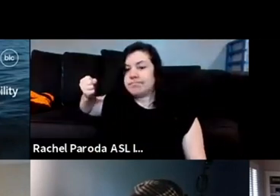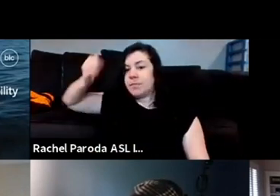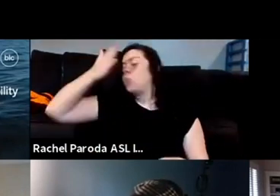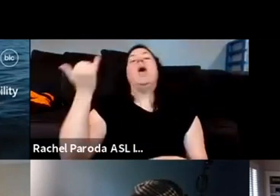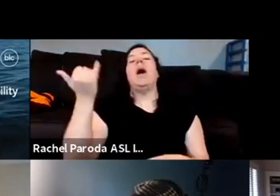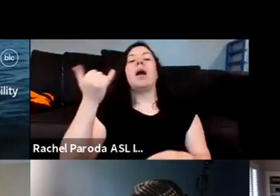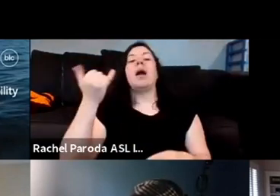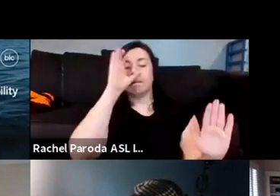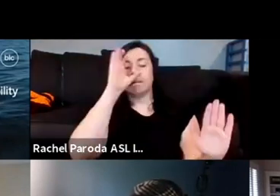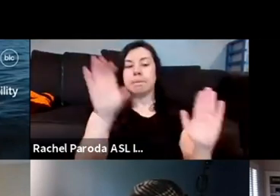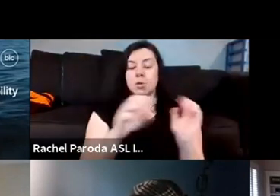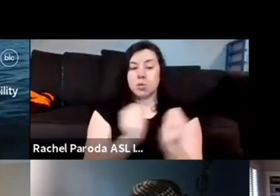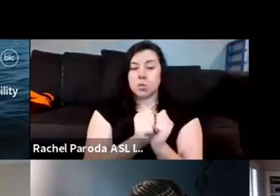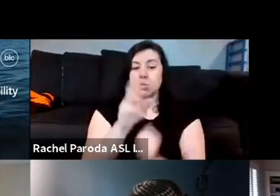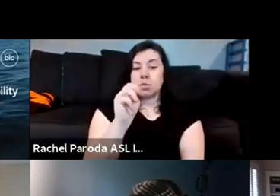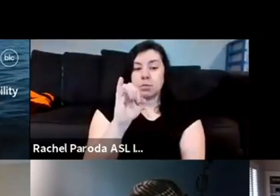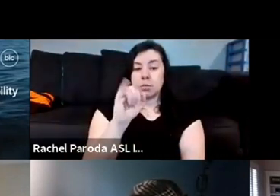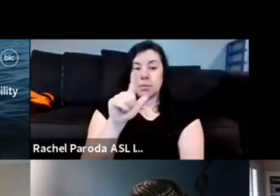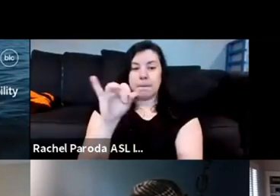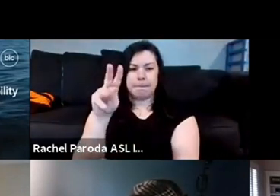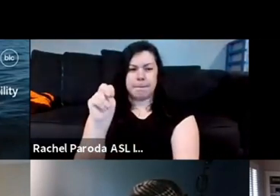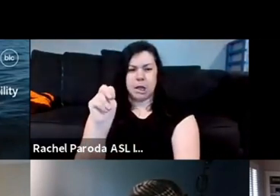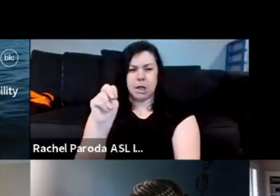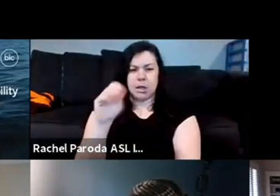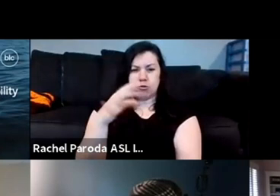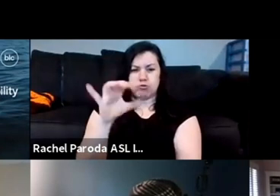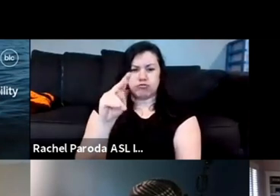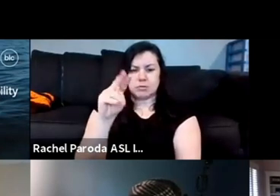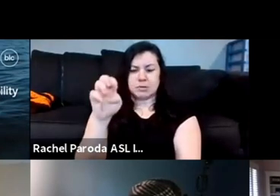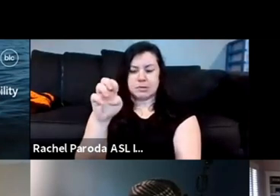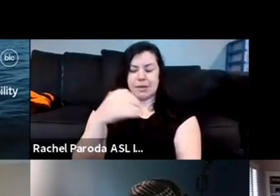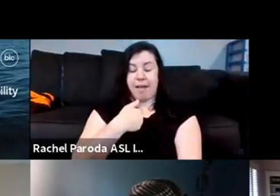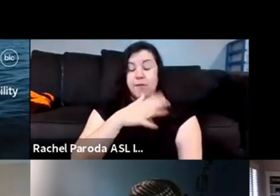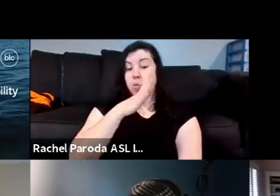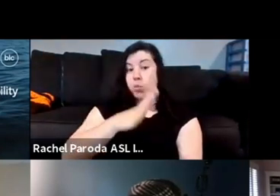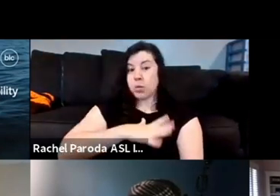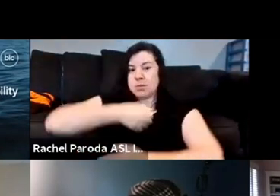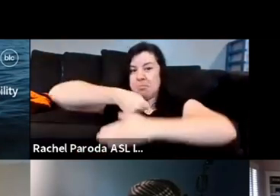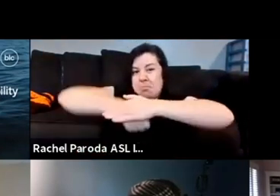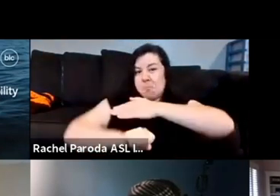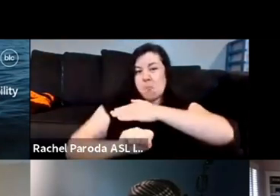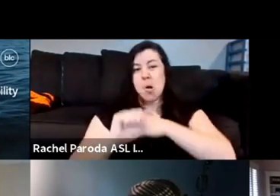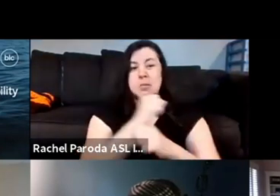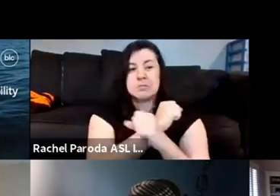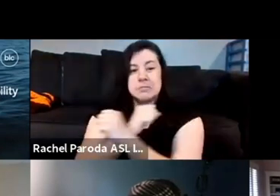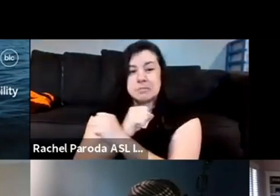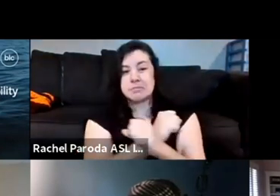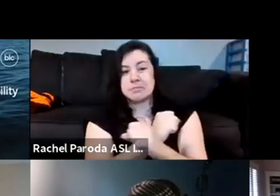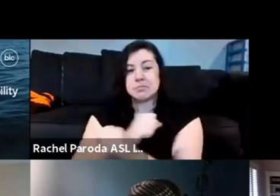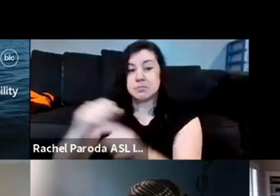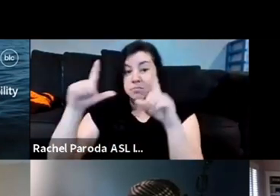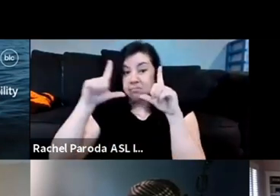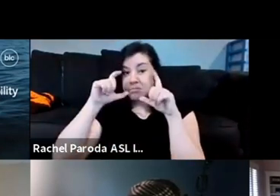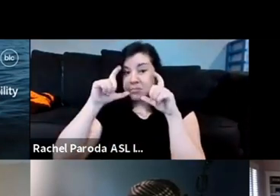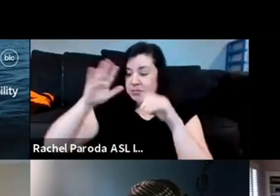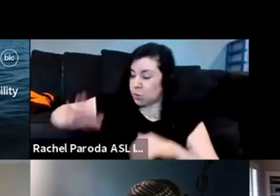and christine mccoy who were two enslaved uh born enslaved black women who um were photographed throughout their